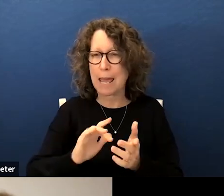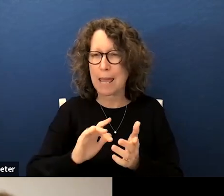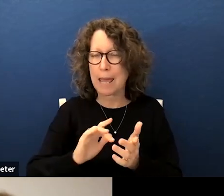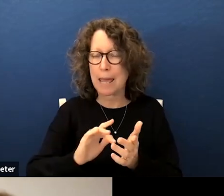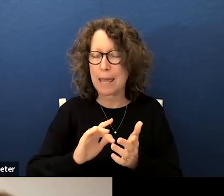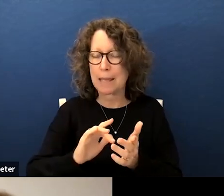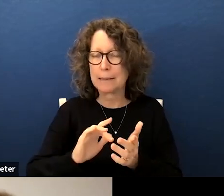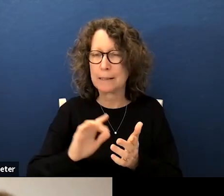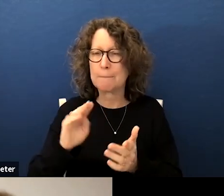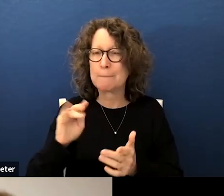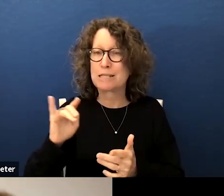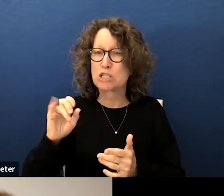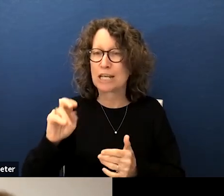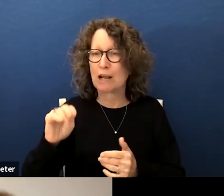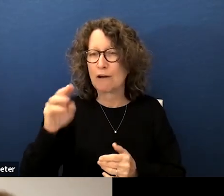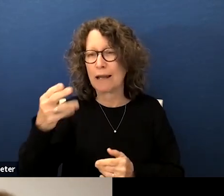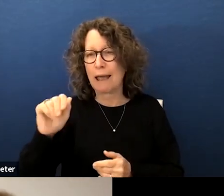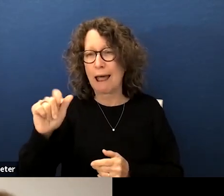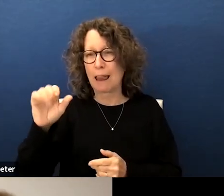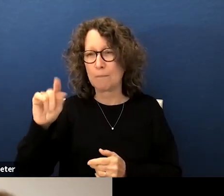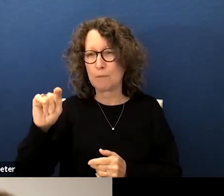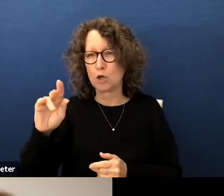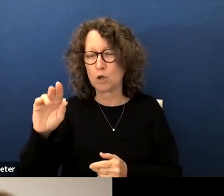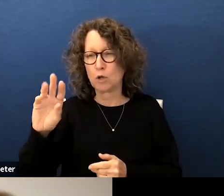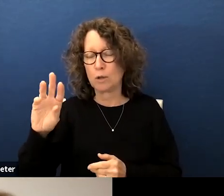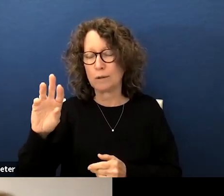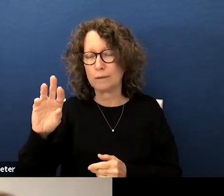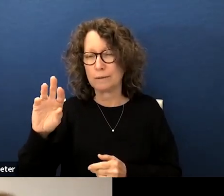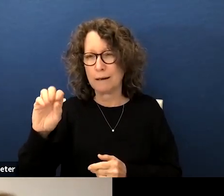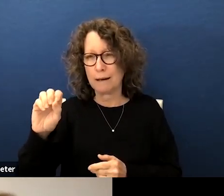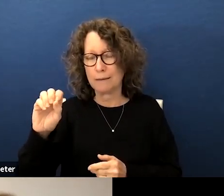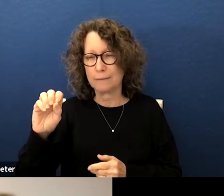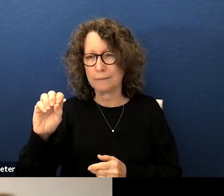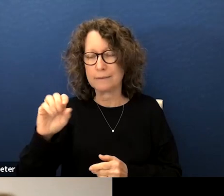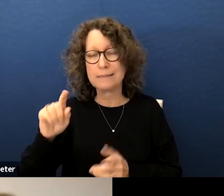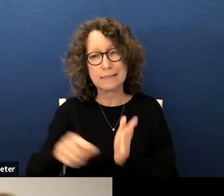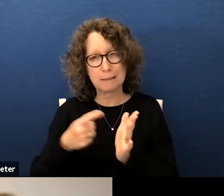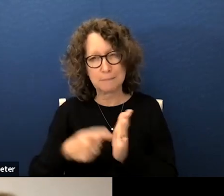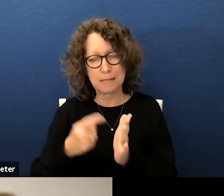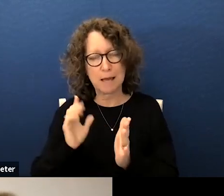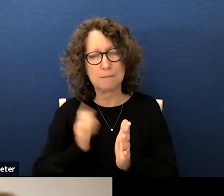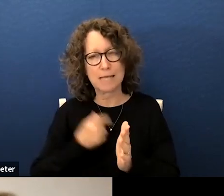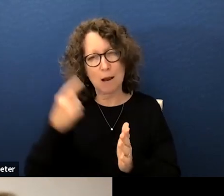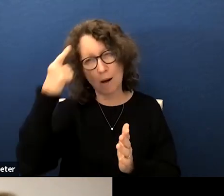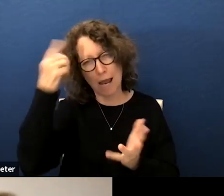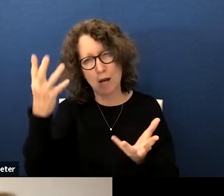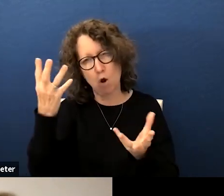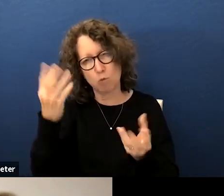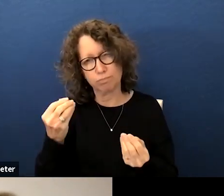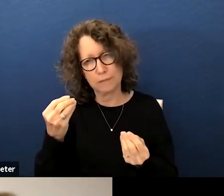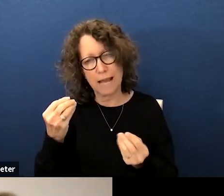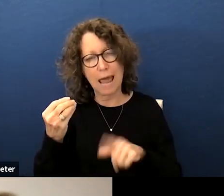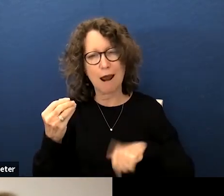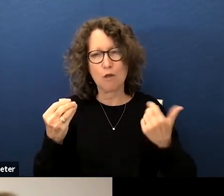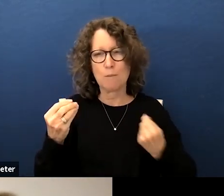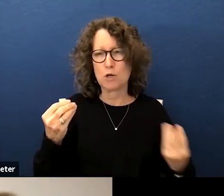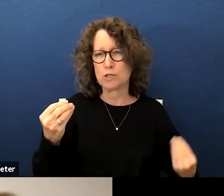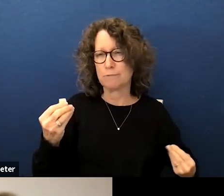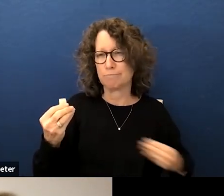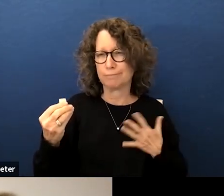schweitzer who said at times our own light goes out and is rekindled by another person